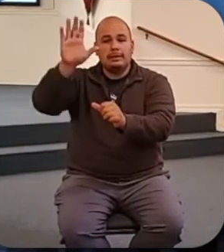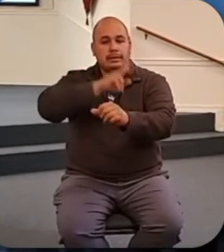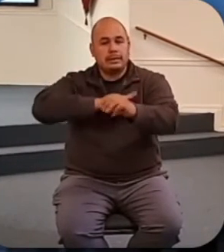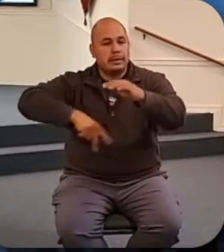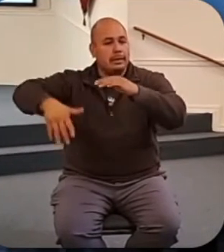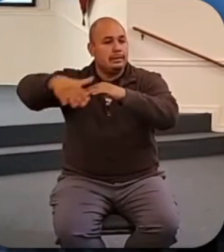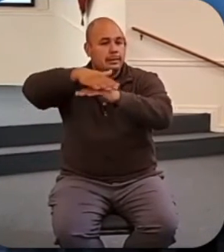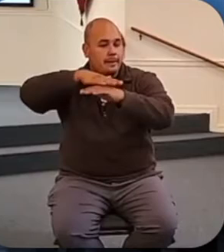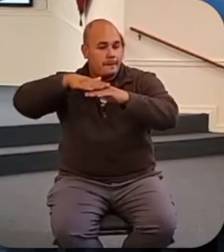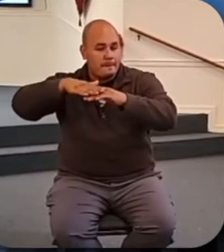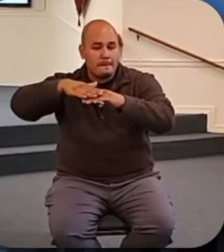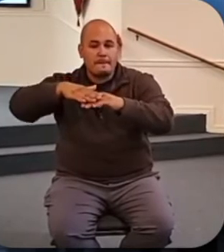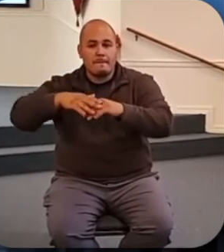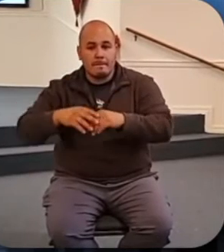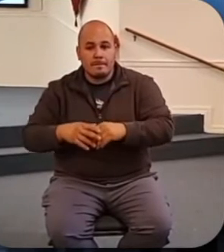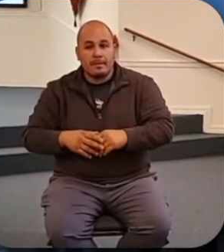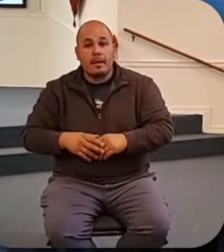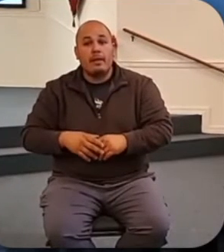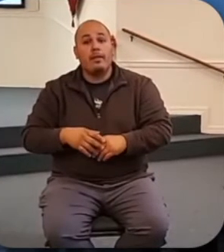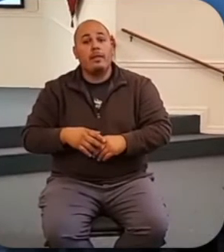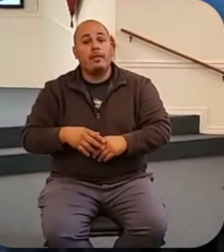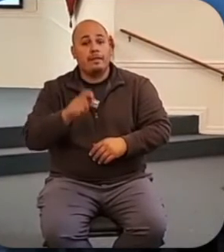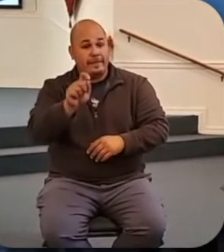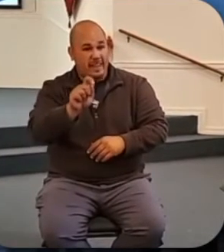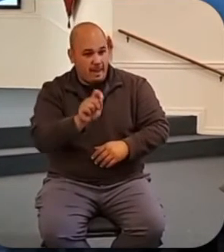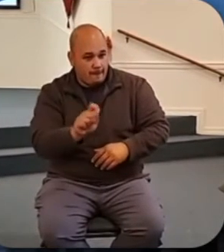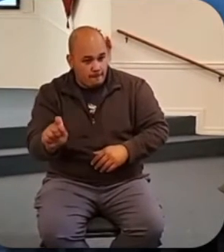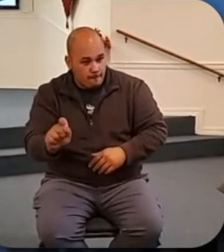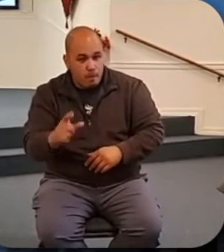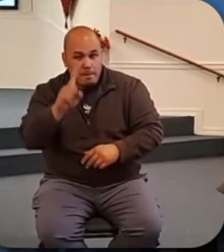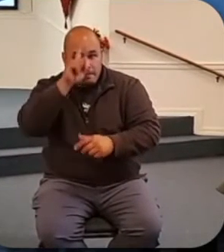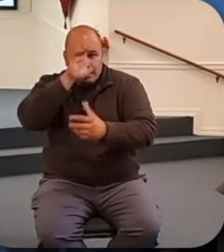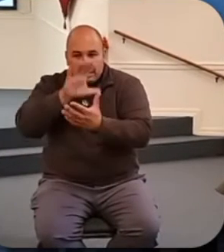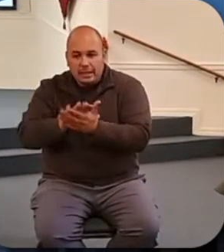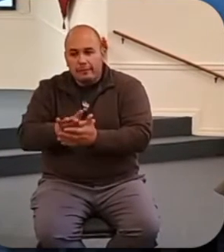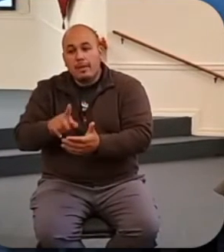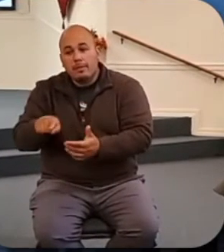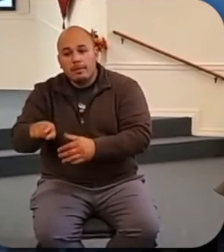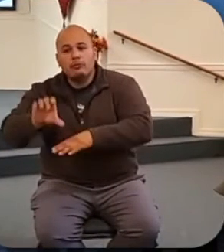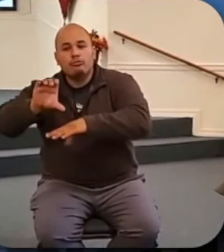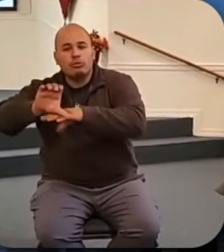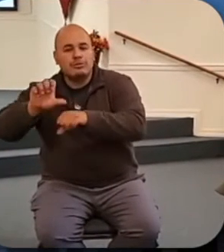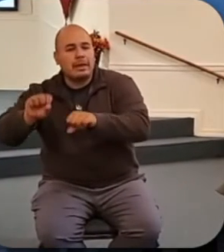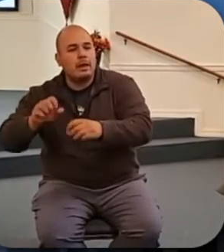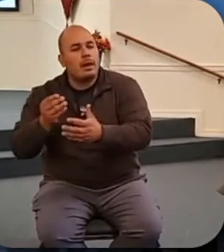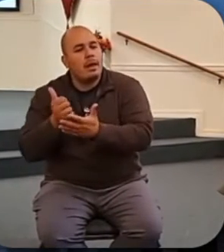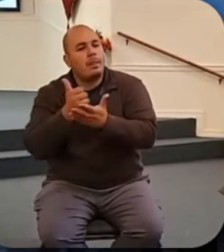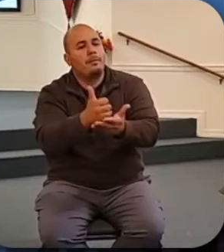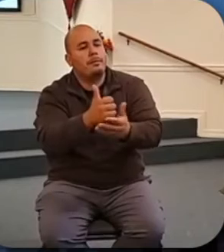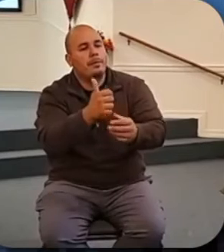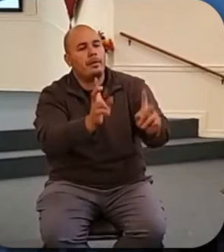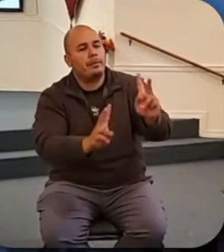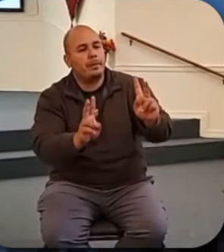and who therefore believe they can help others because God helps them.